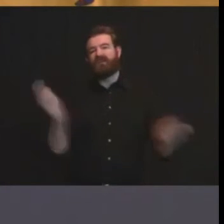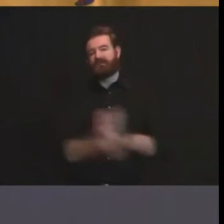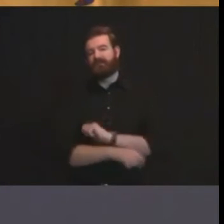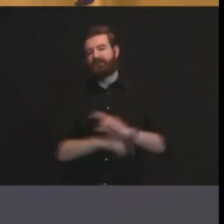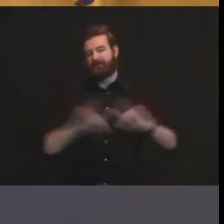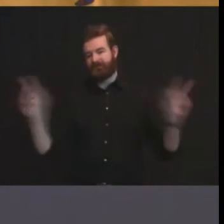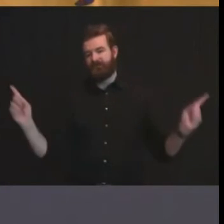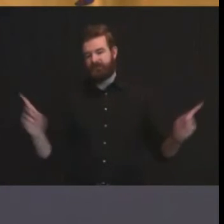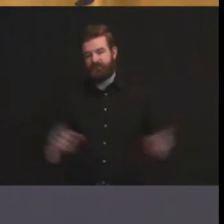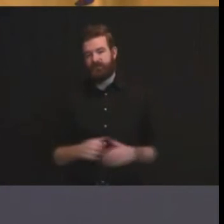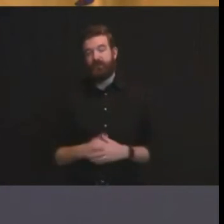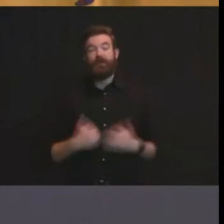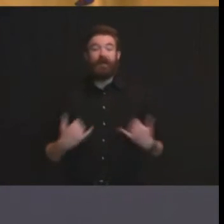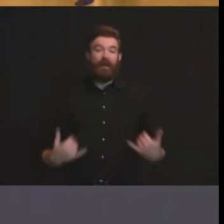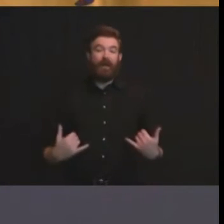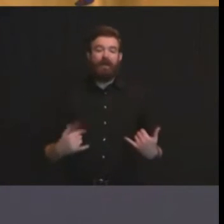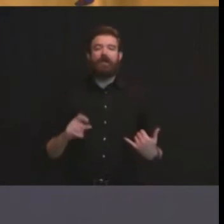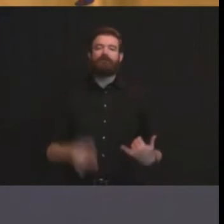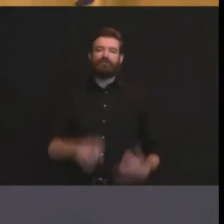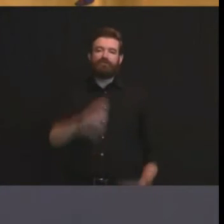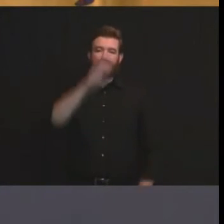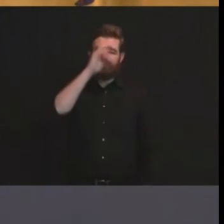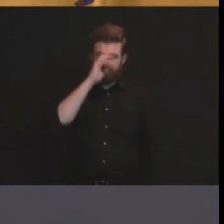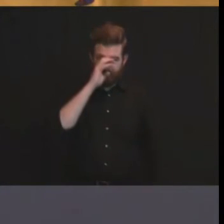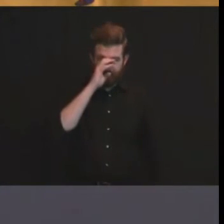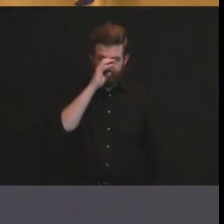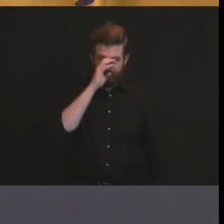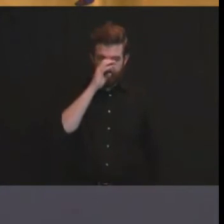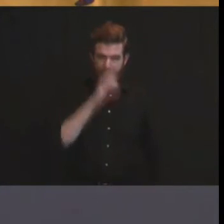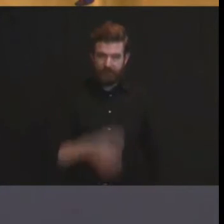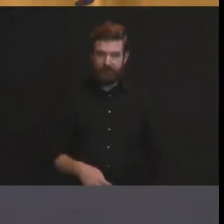this is the locker room the next six to eight weeks of the super bowl we